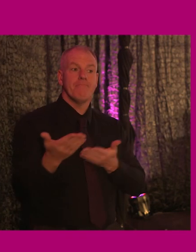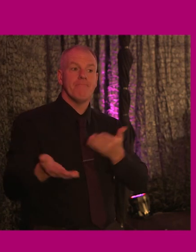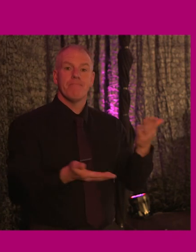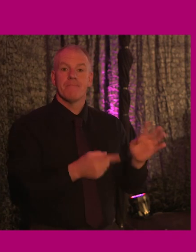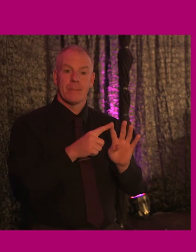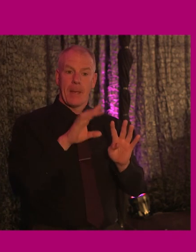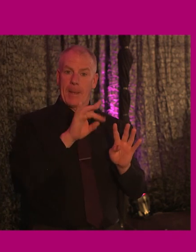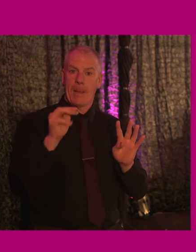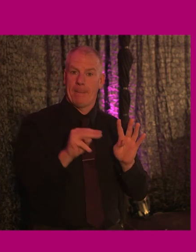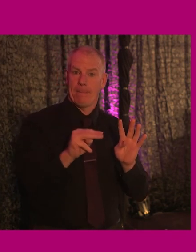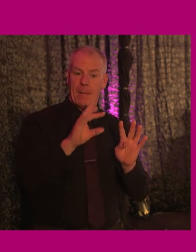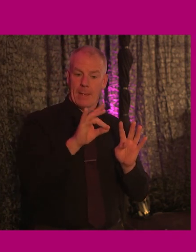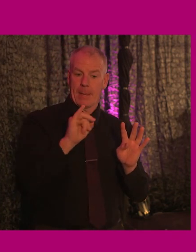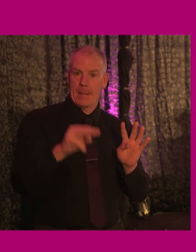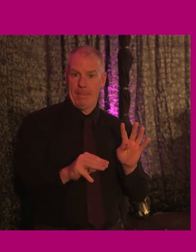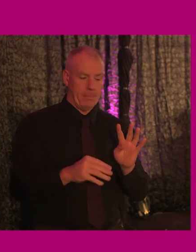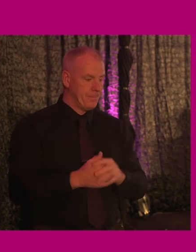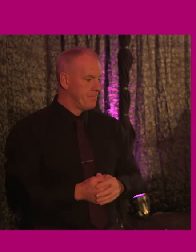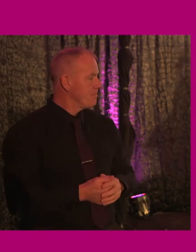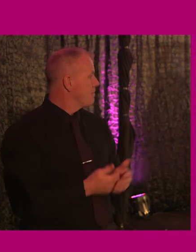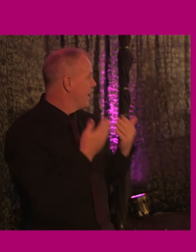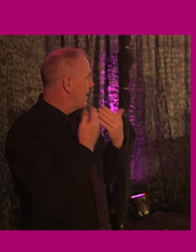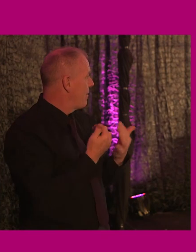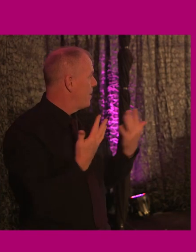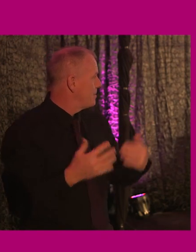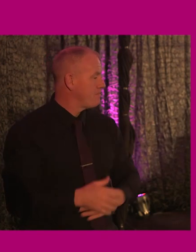over to Kim. Thank you very much.